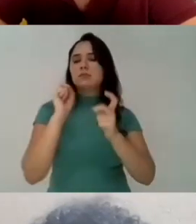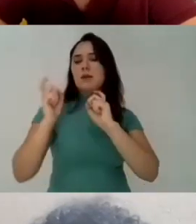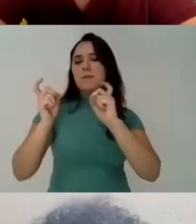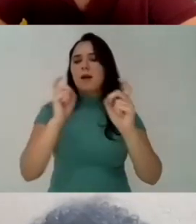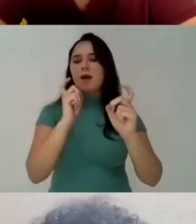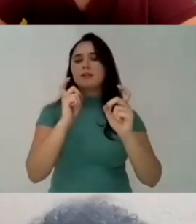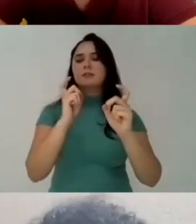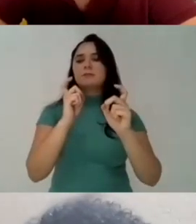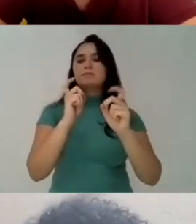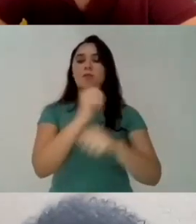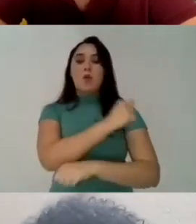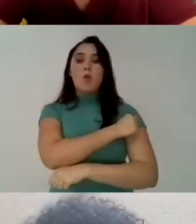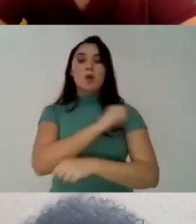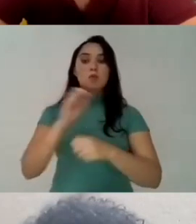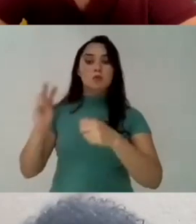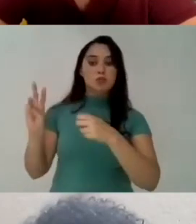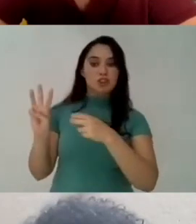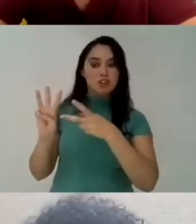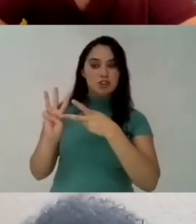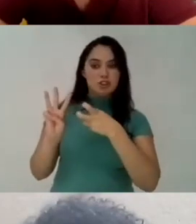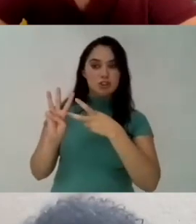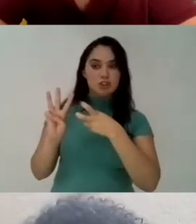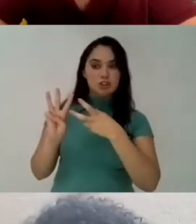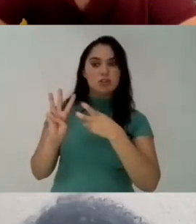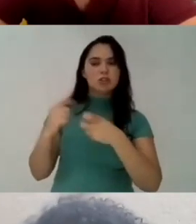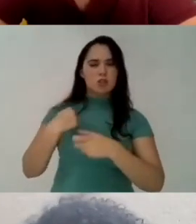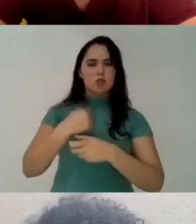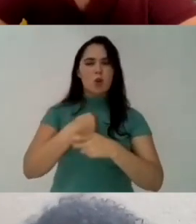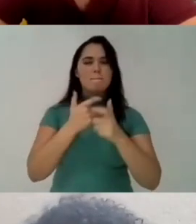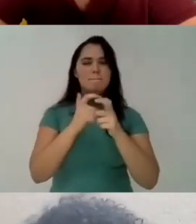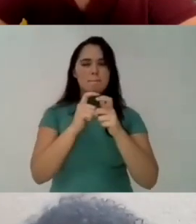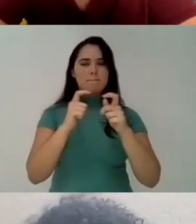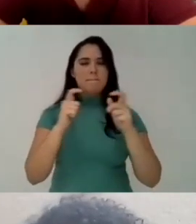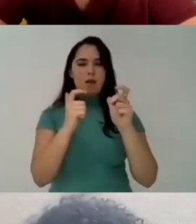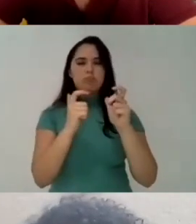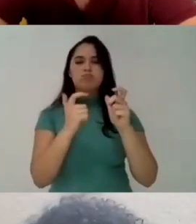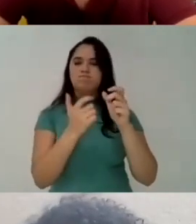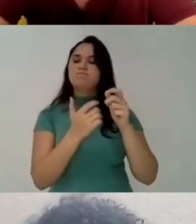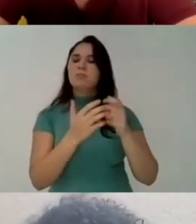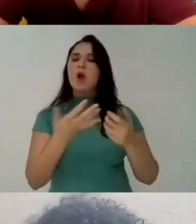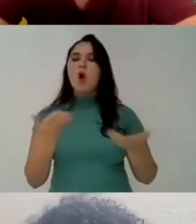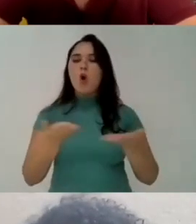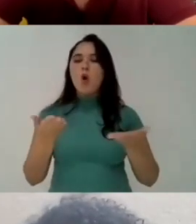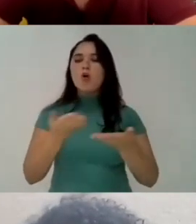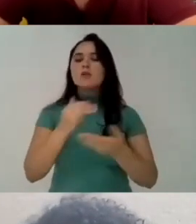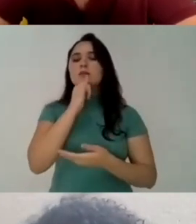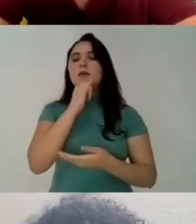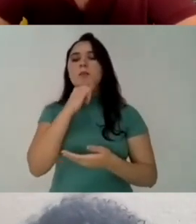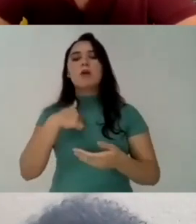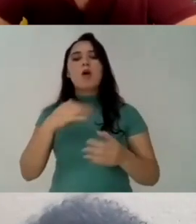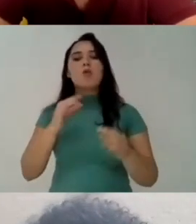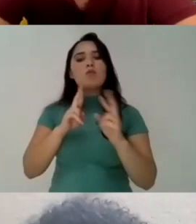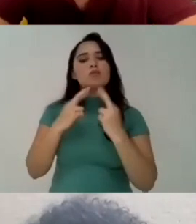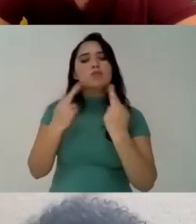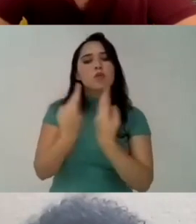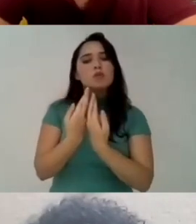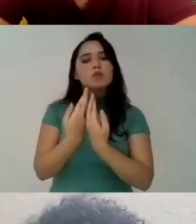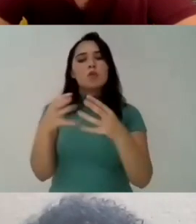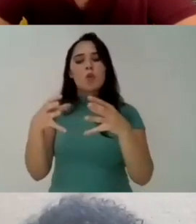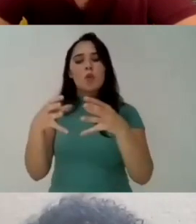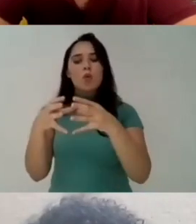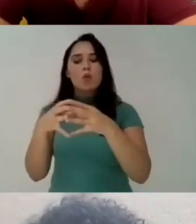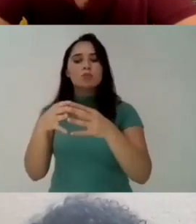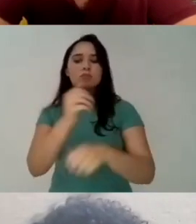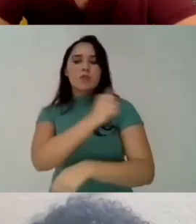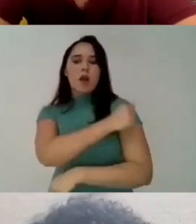The type of representativity also changes with it So the student movement is growing The